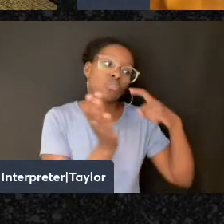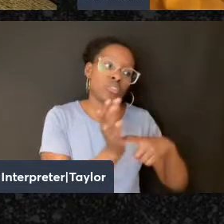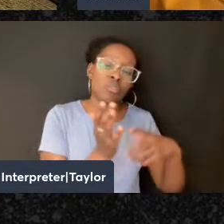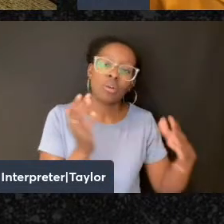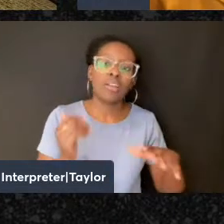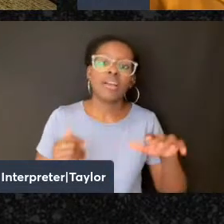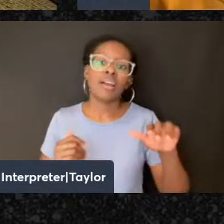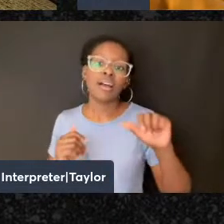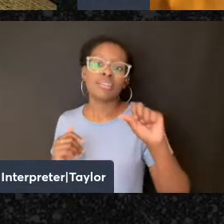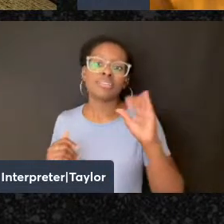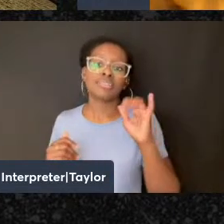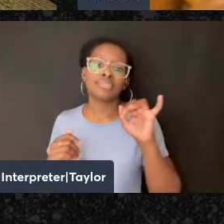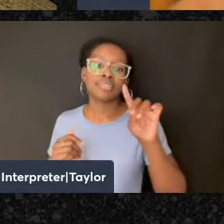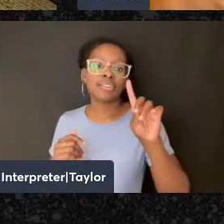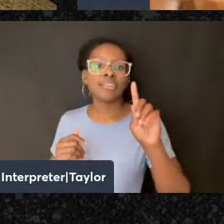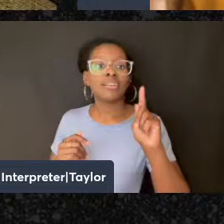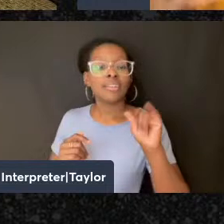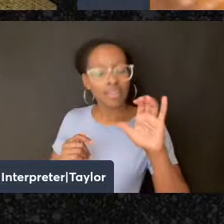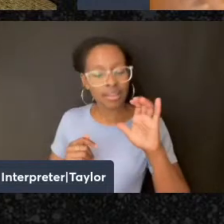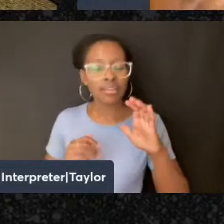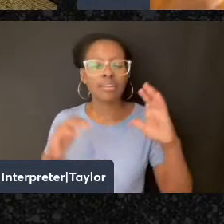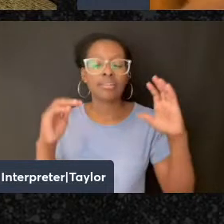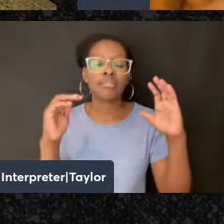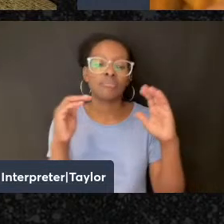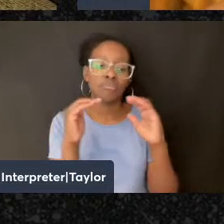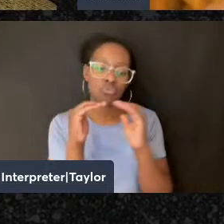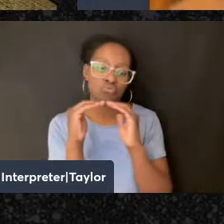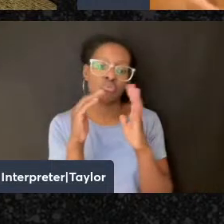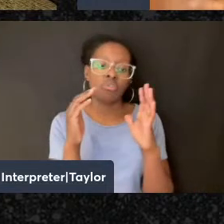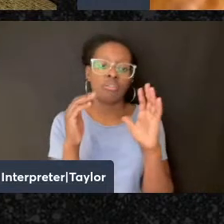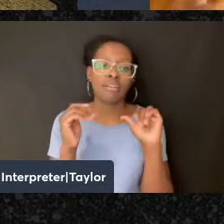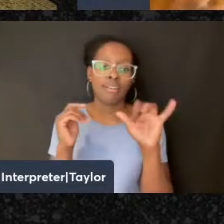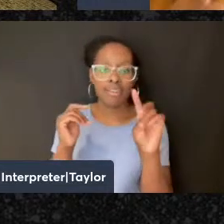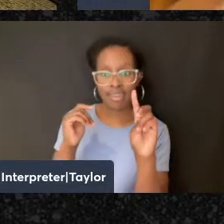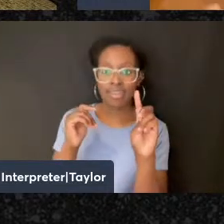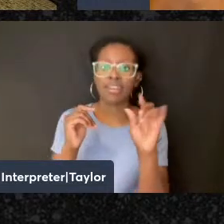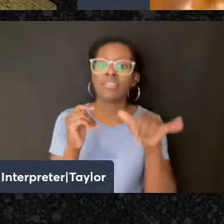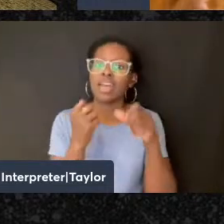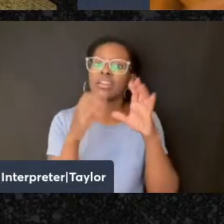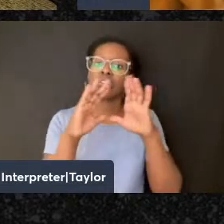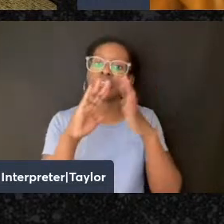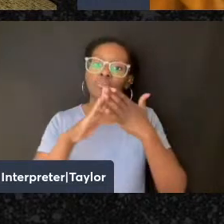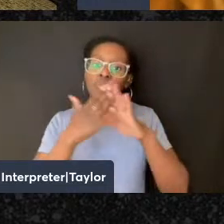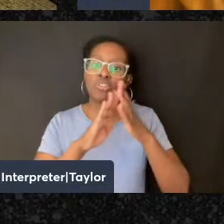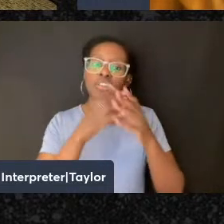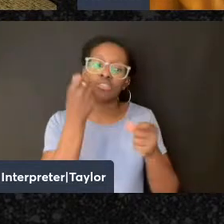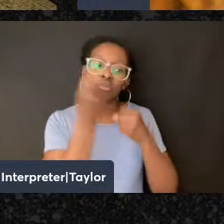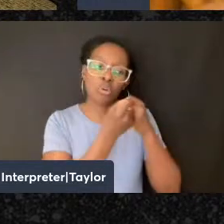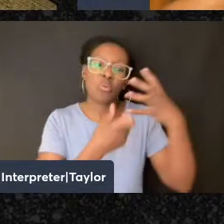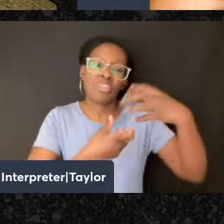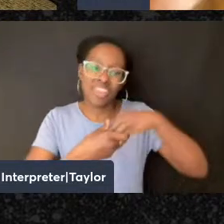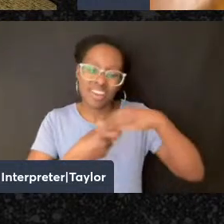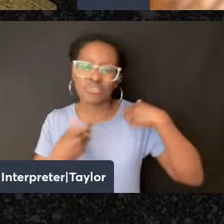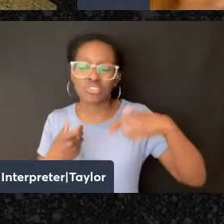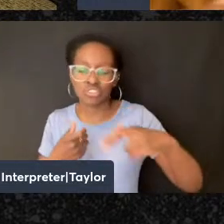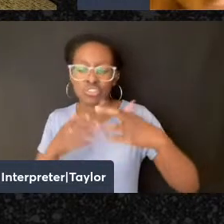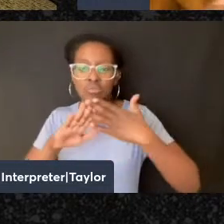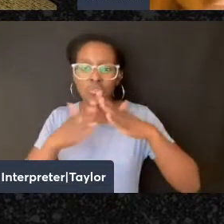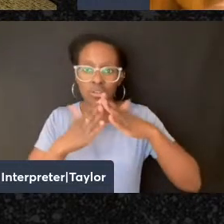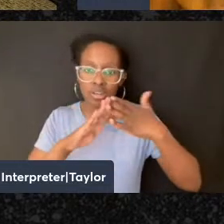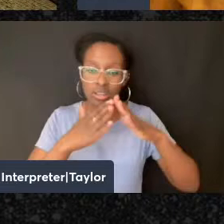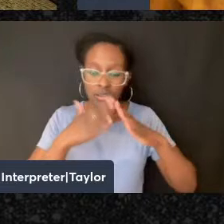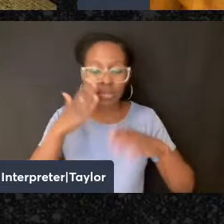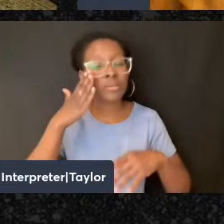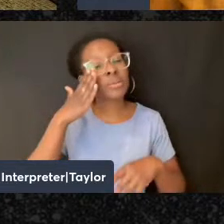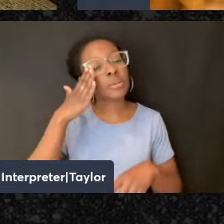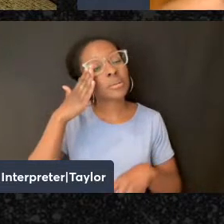aid, the building, for example, of community support within a religious community. But she's also thinking